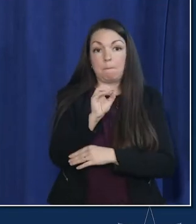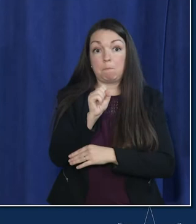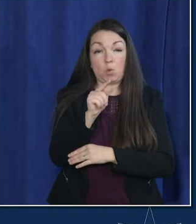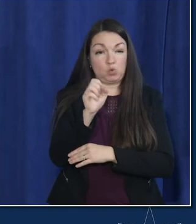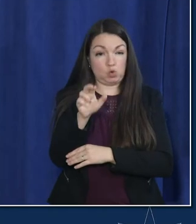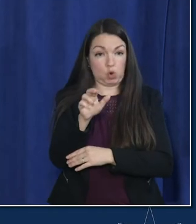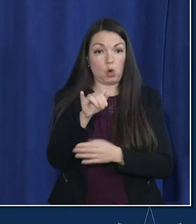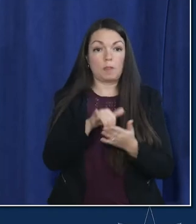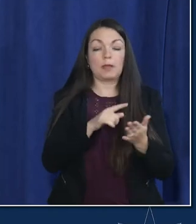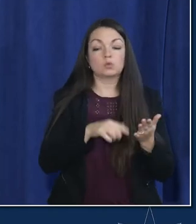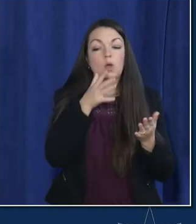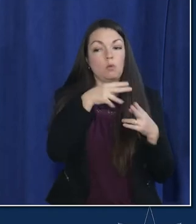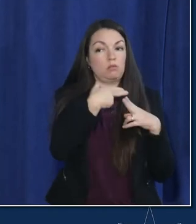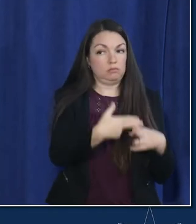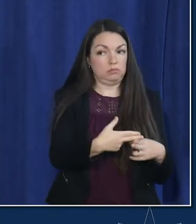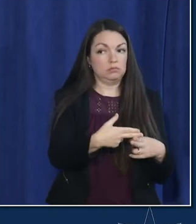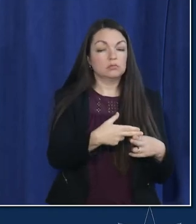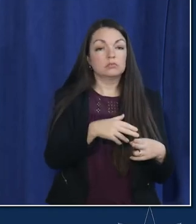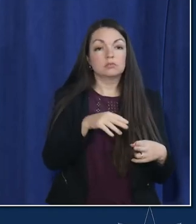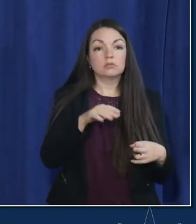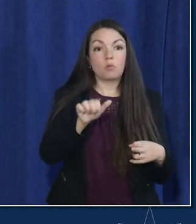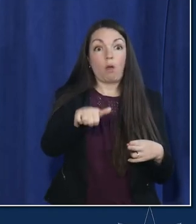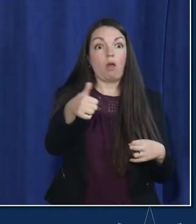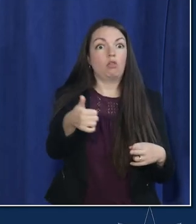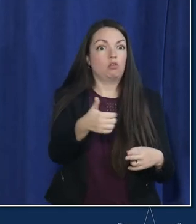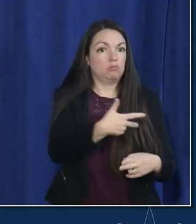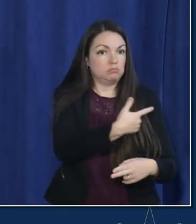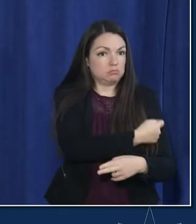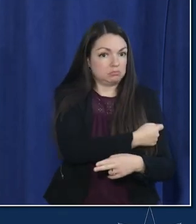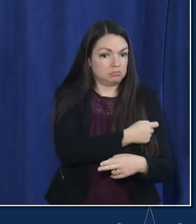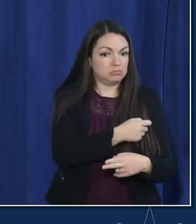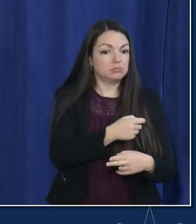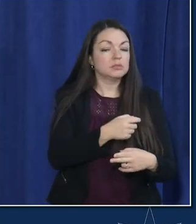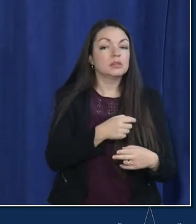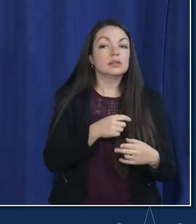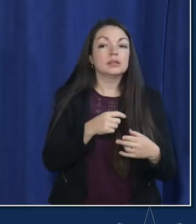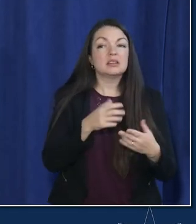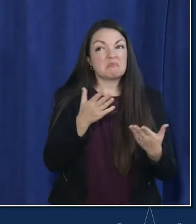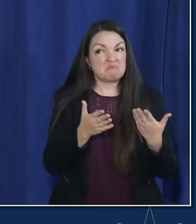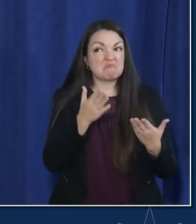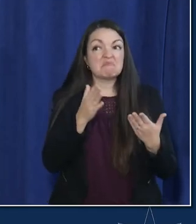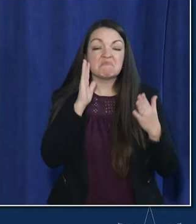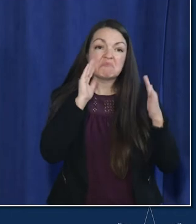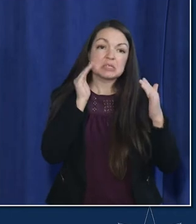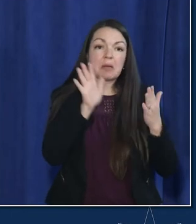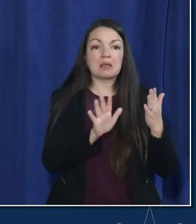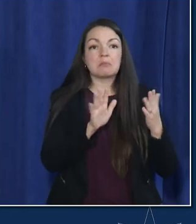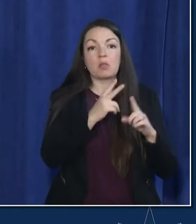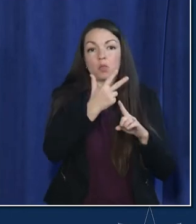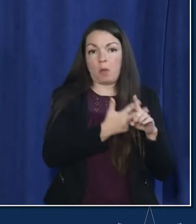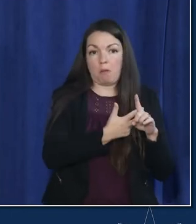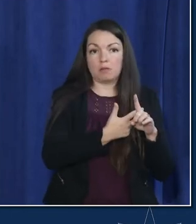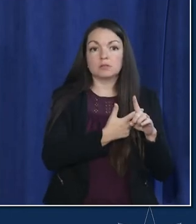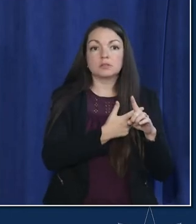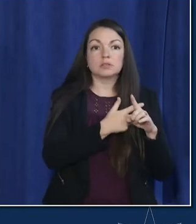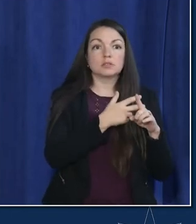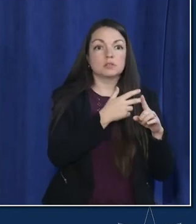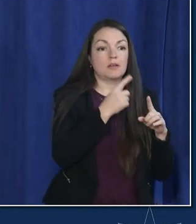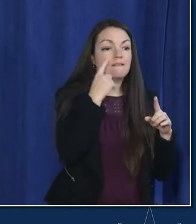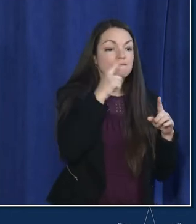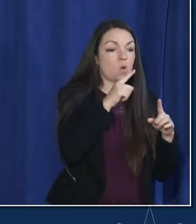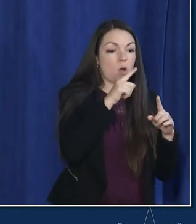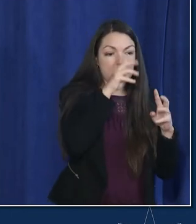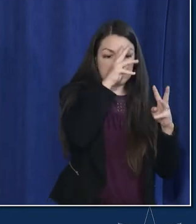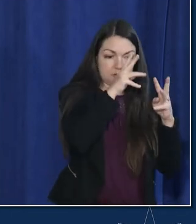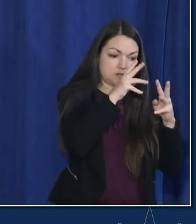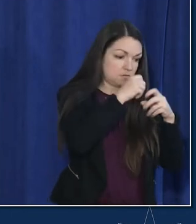booster that's what it would be considered uh the it we expect it would take probably about three months to do that um and get it made so one